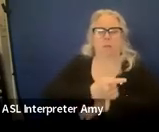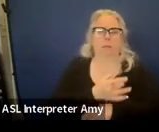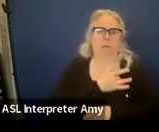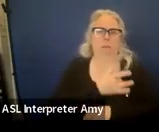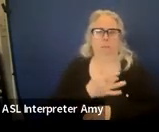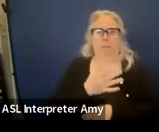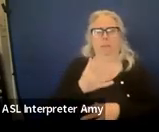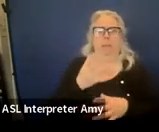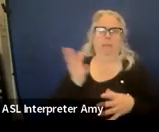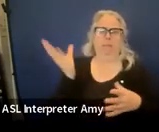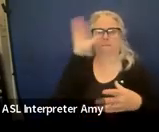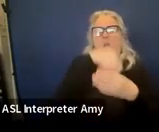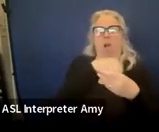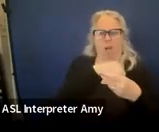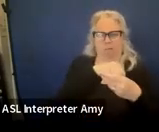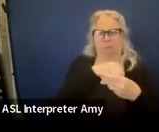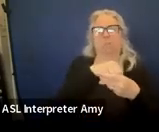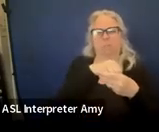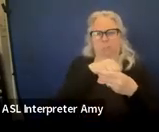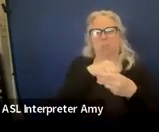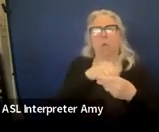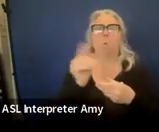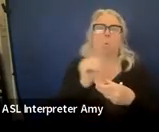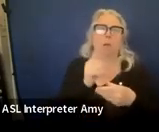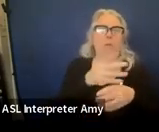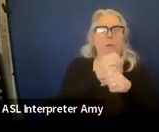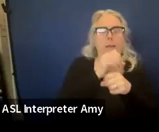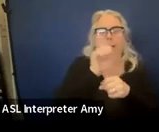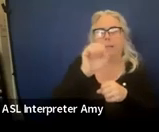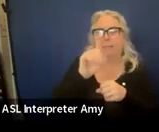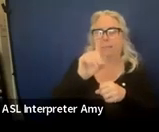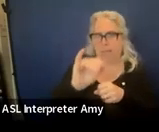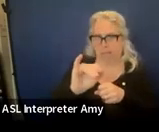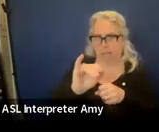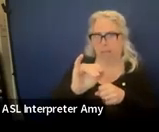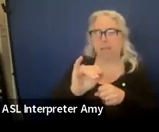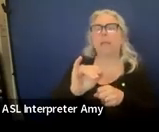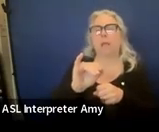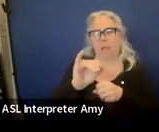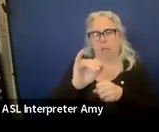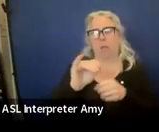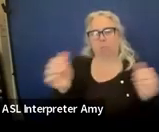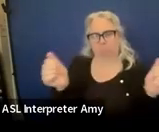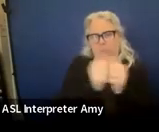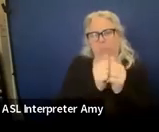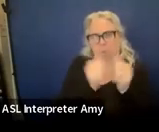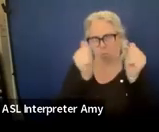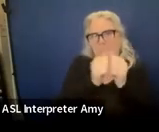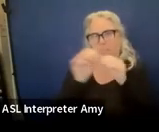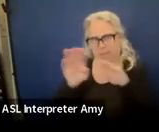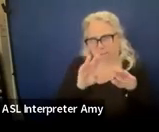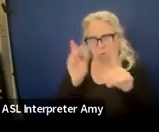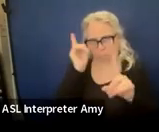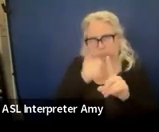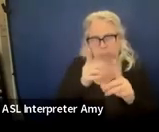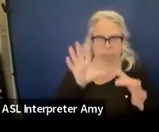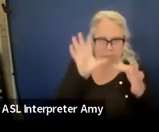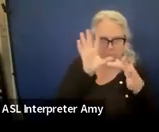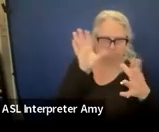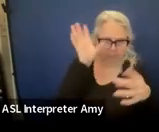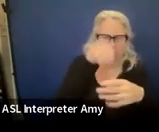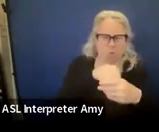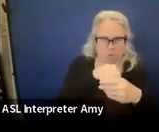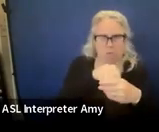embedding it everywhere they're receiving that SDI. So you can just put it together and then just